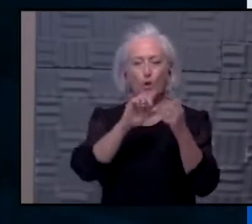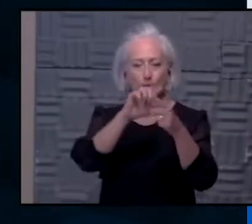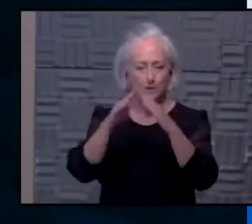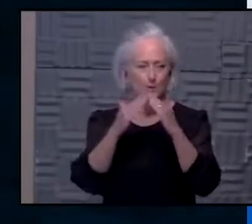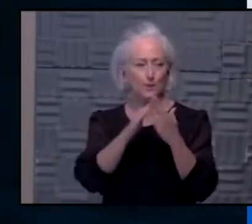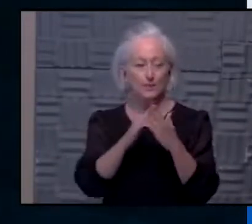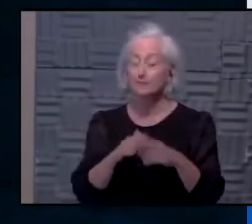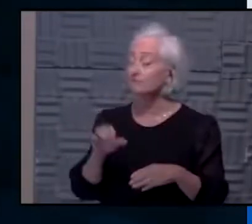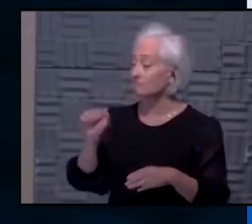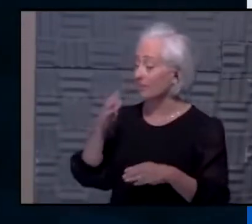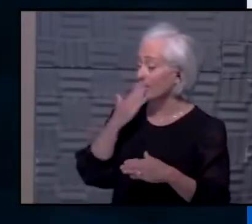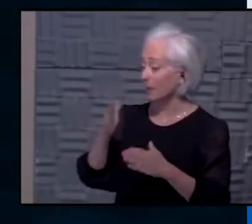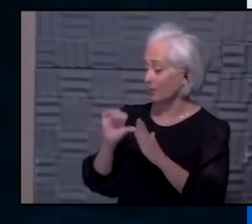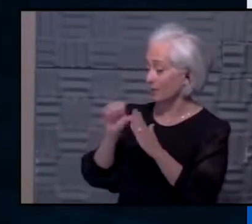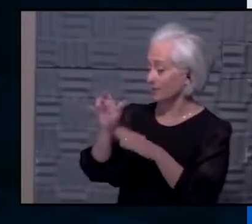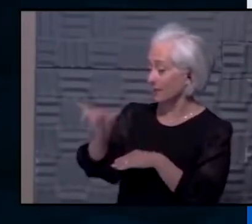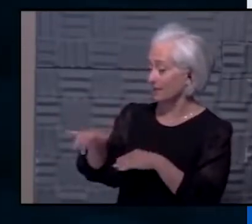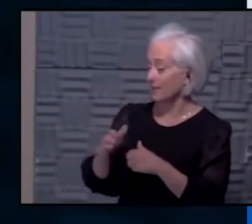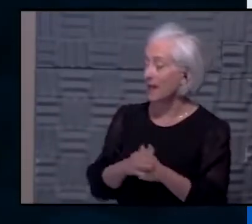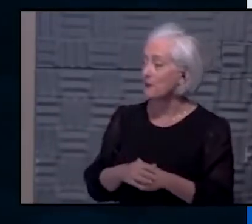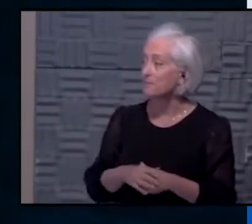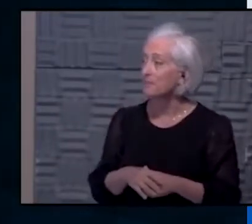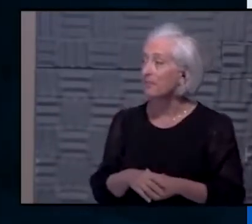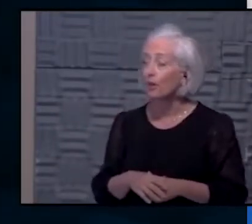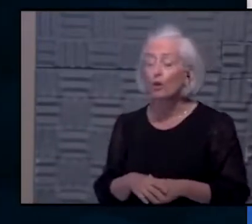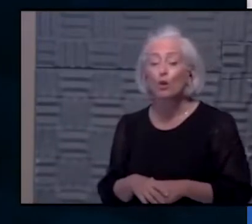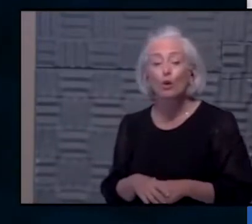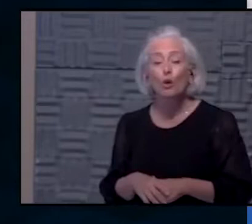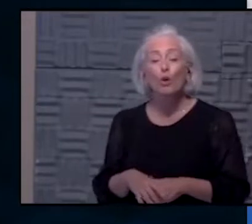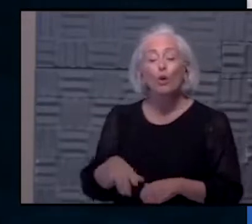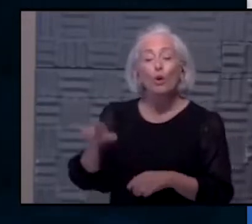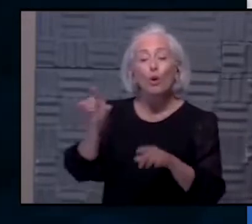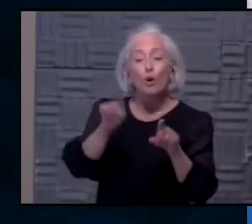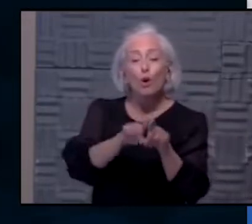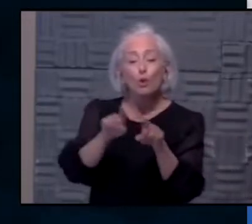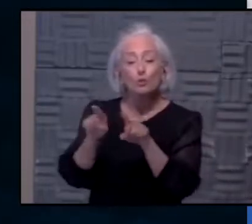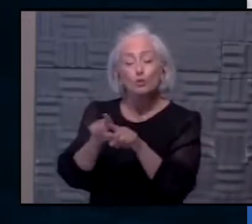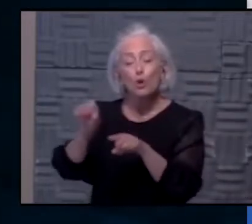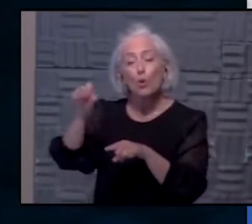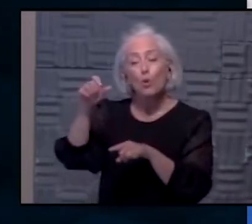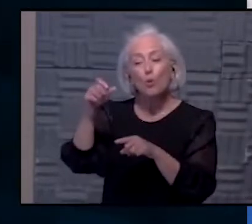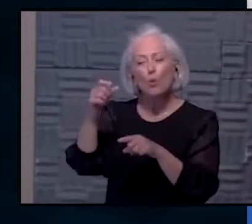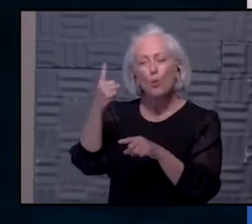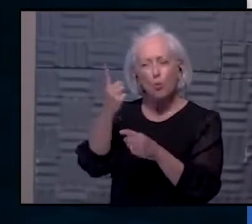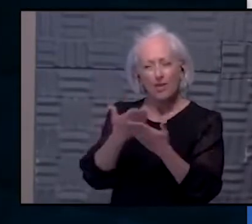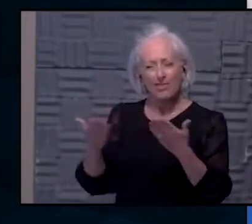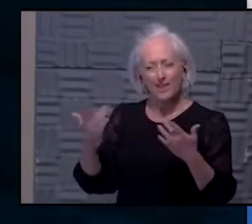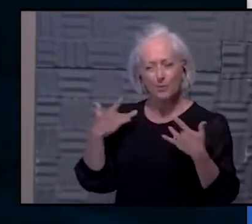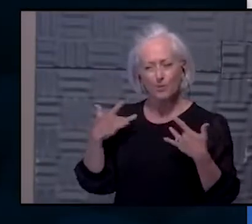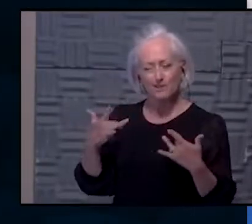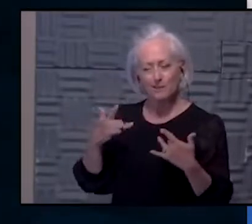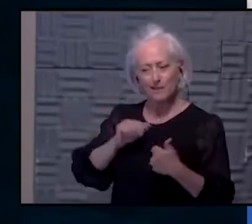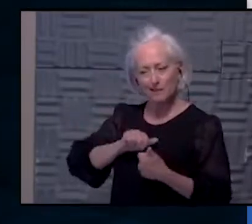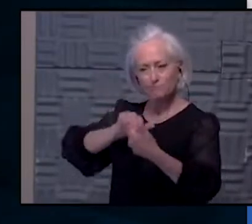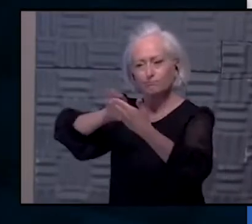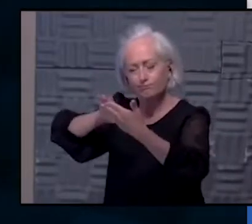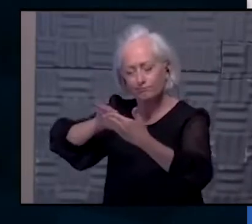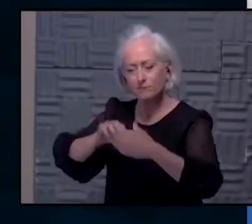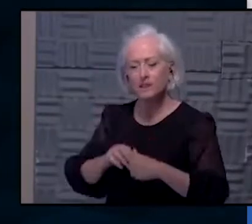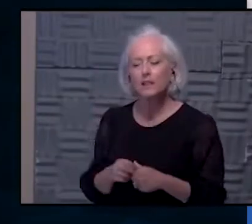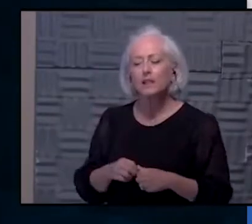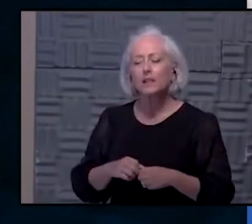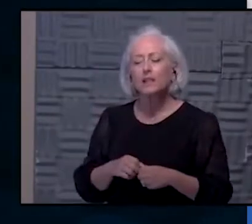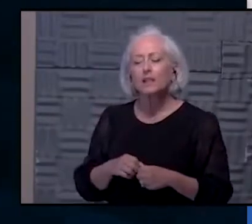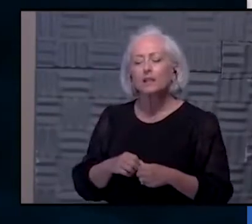pointing that out. And also, just one other thing, one of the other things that we keep bumping against is